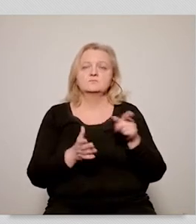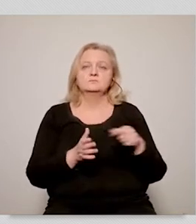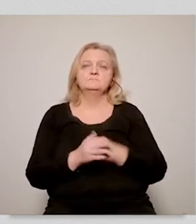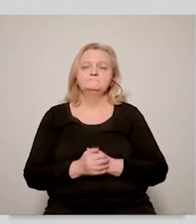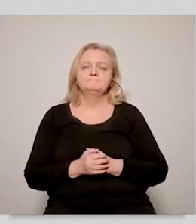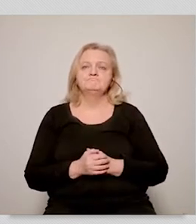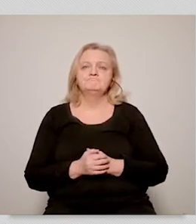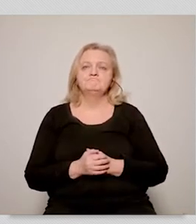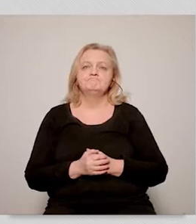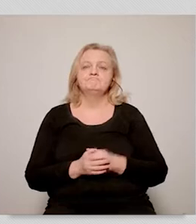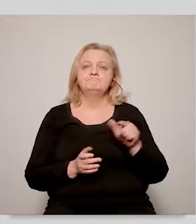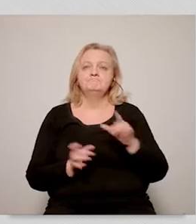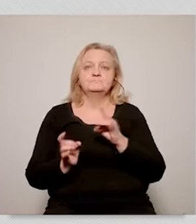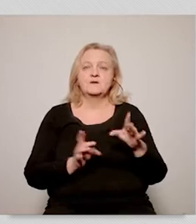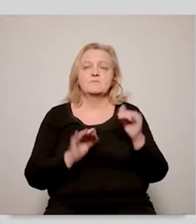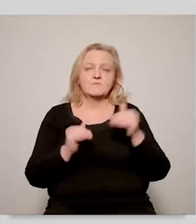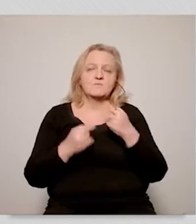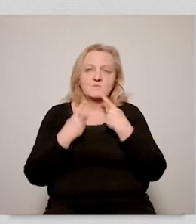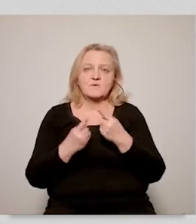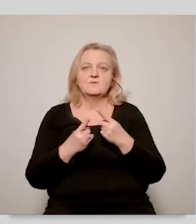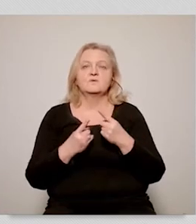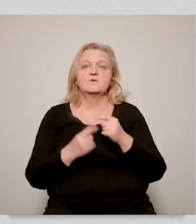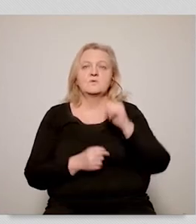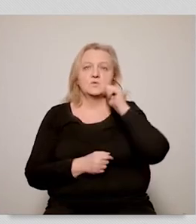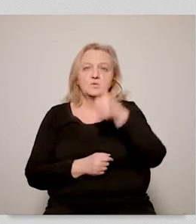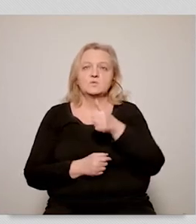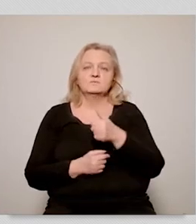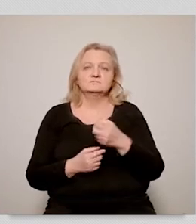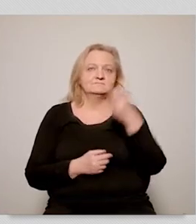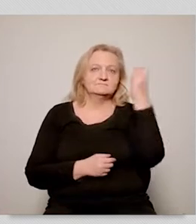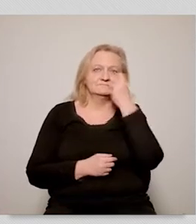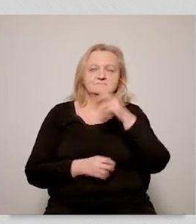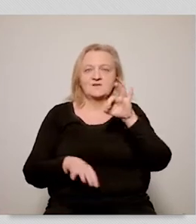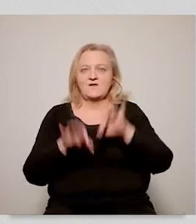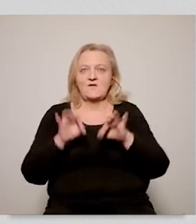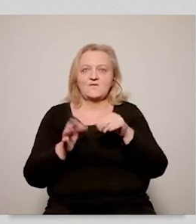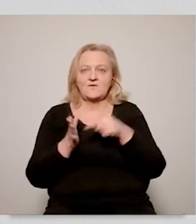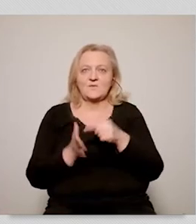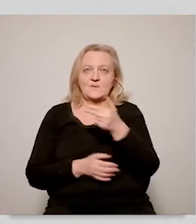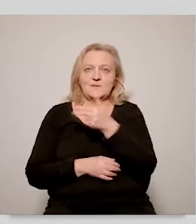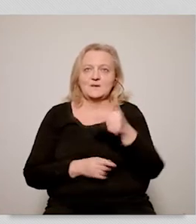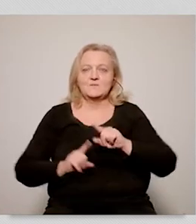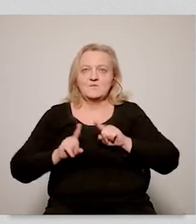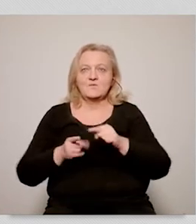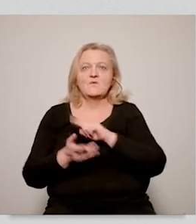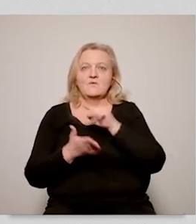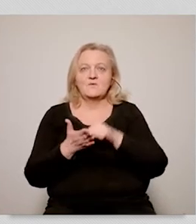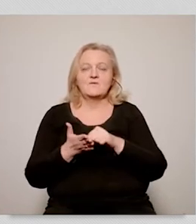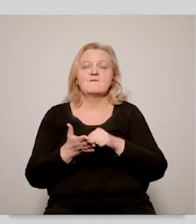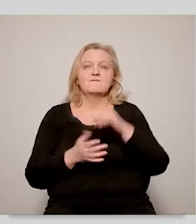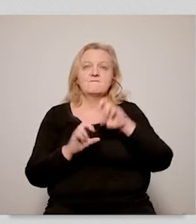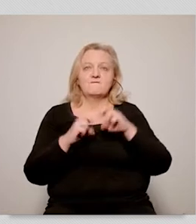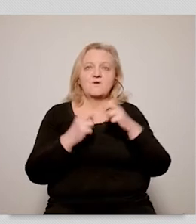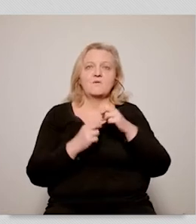And it is a think tank that deals with the energy transition. And tomorrow there's going to be a very interesting